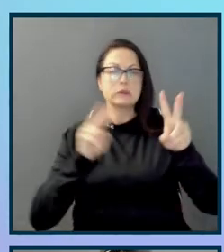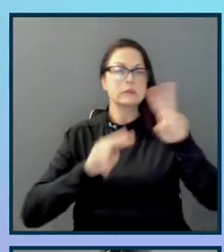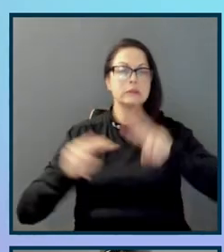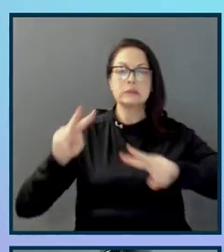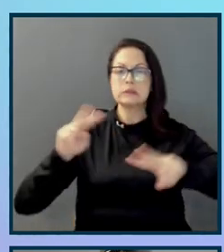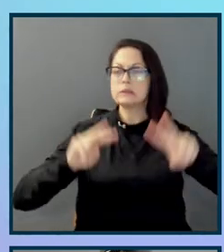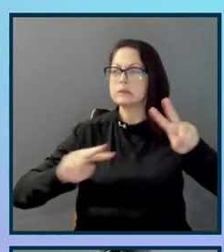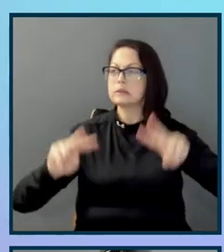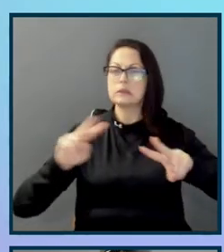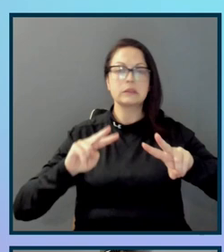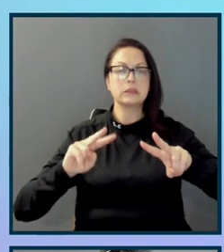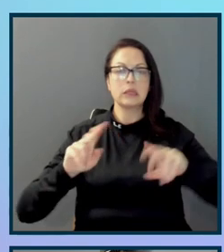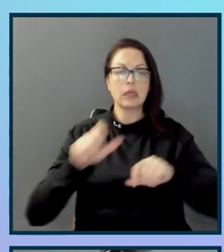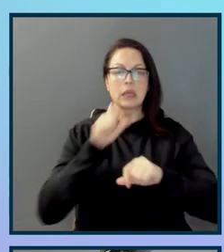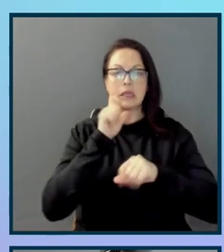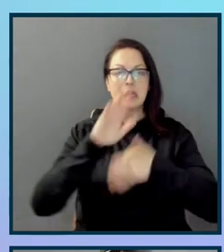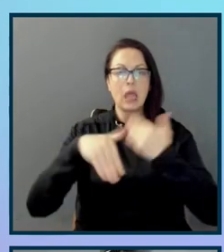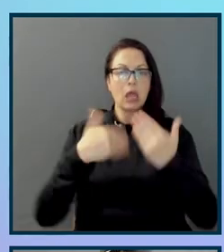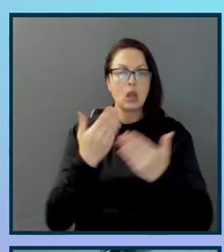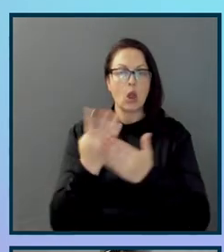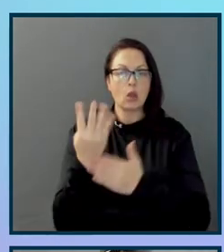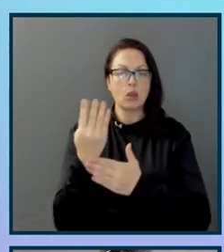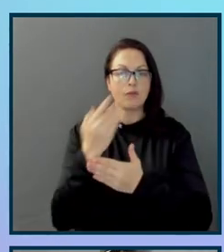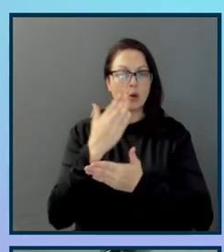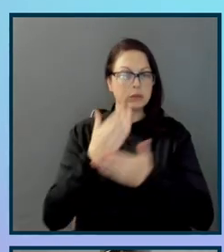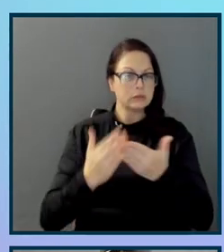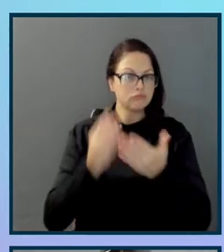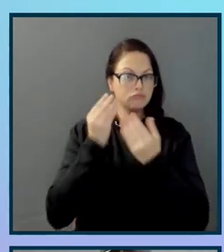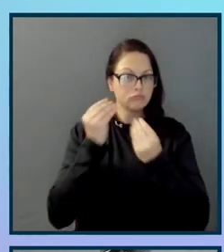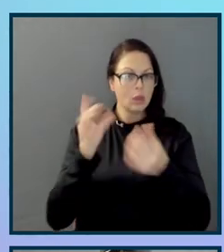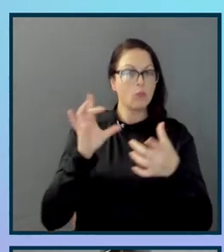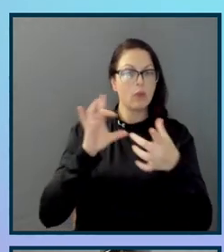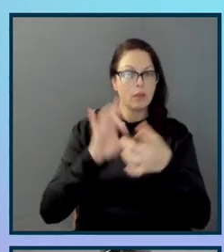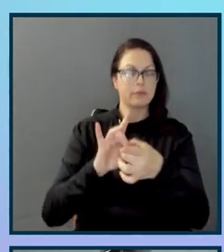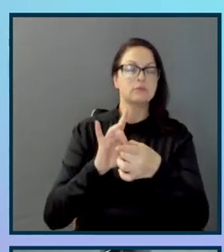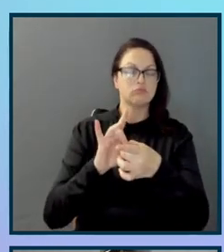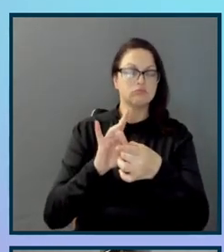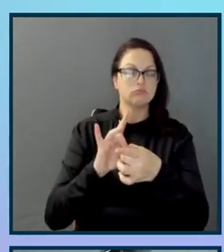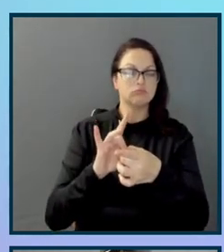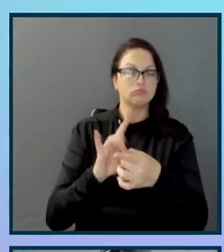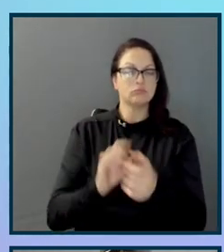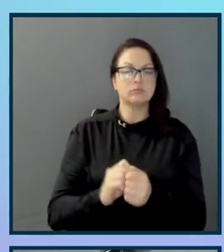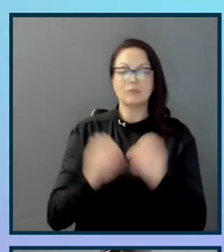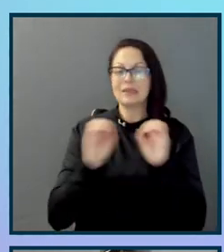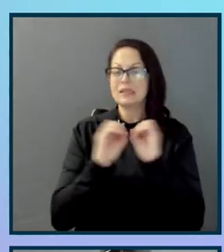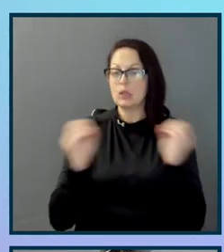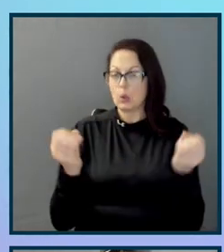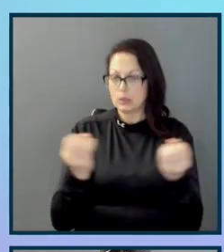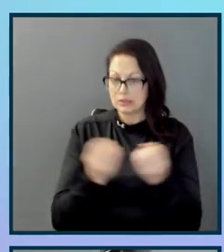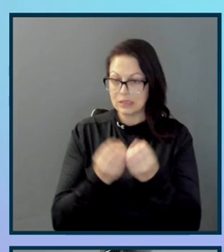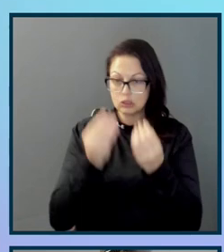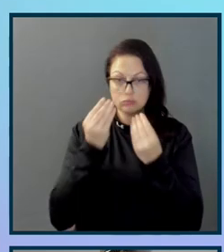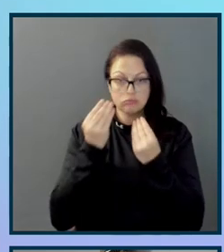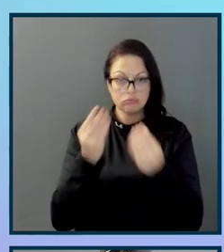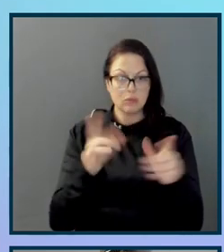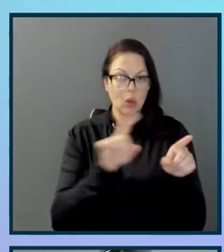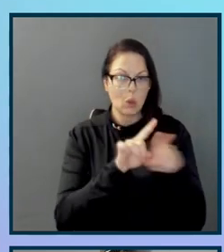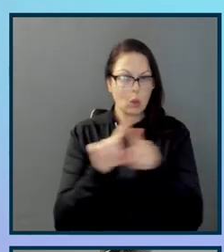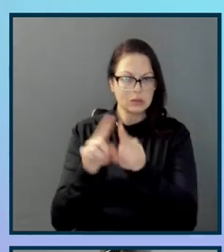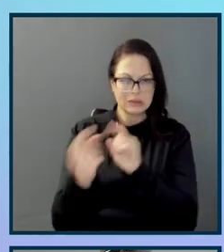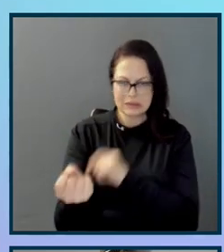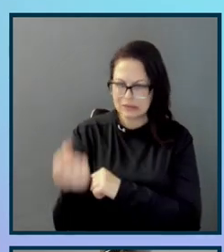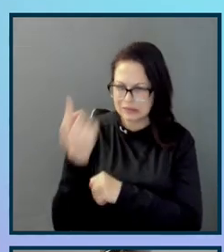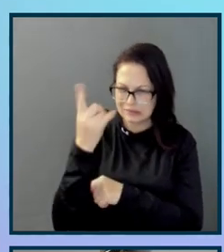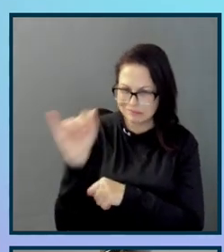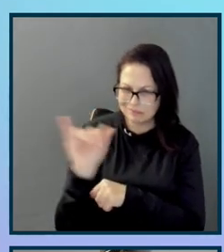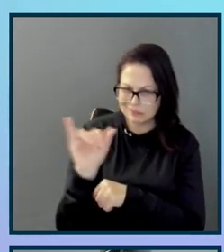Also, not all of the 14 sections in the information was actually relevant in their eyes. The organization of the information also really didn't make sense to them